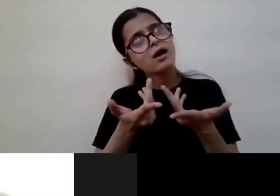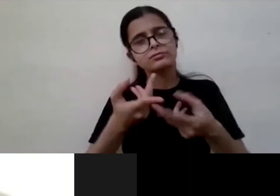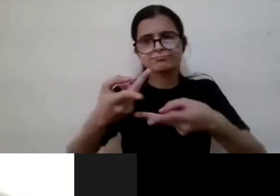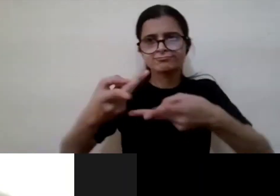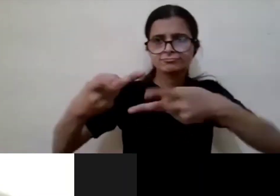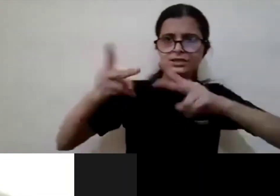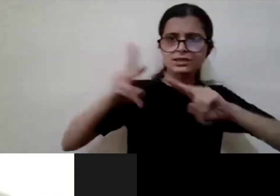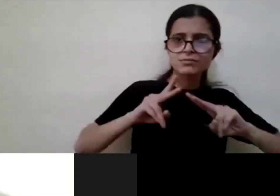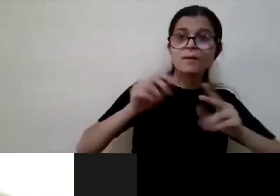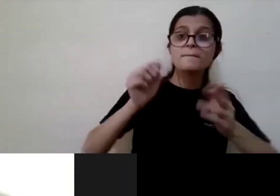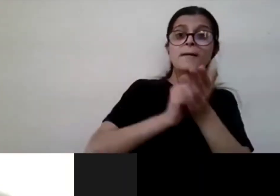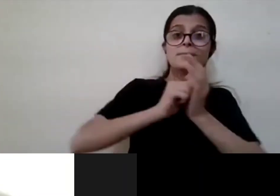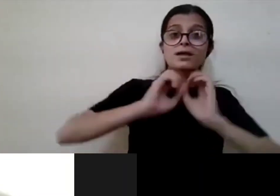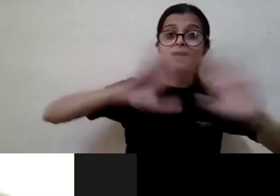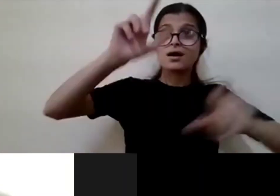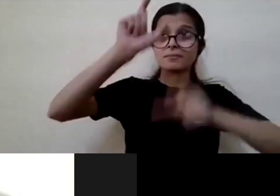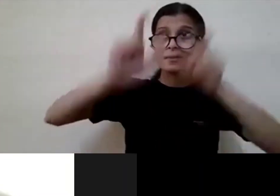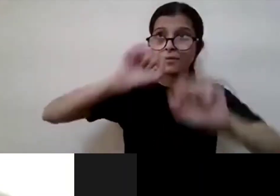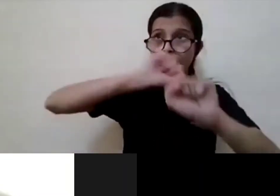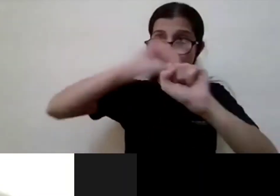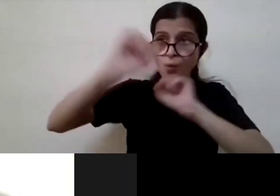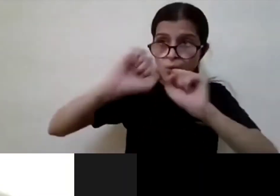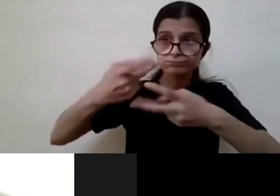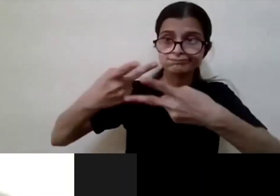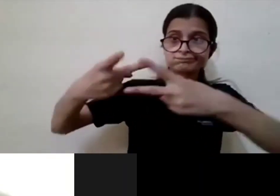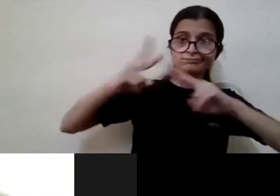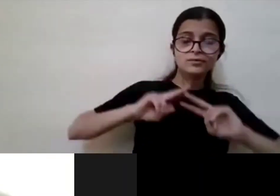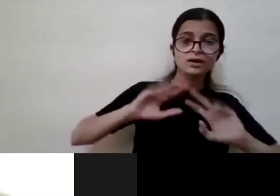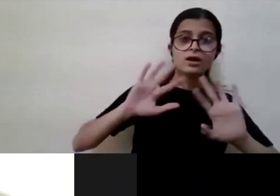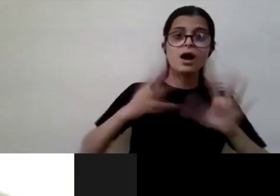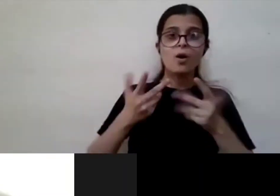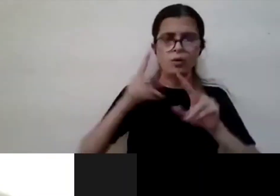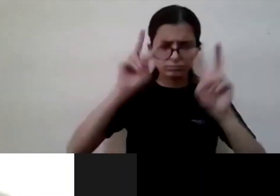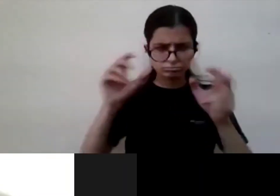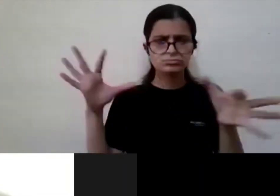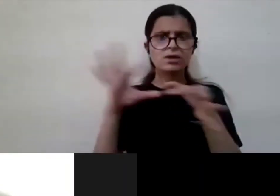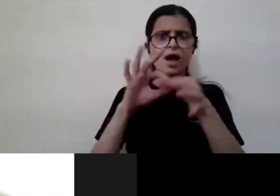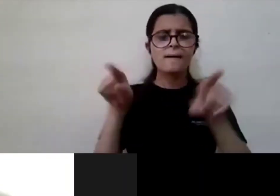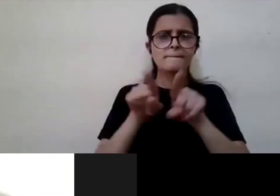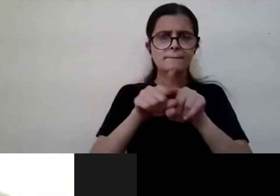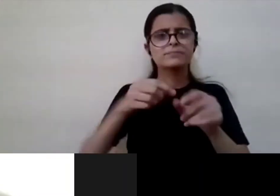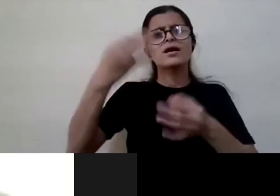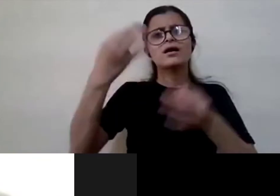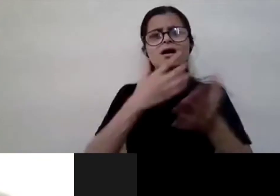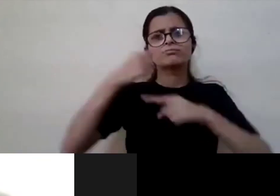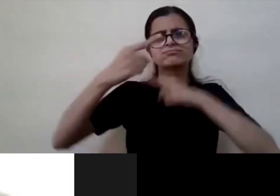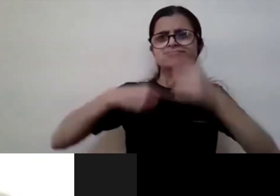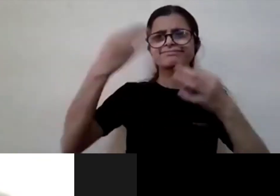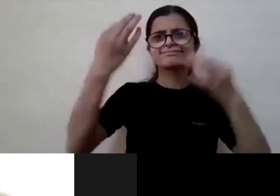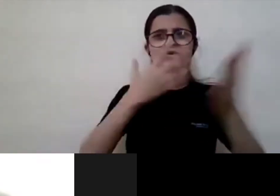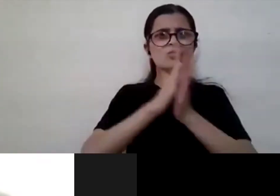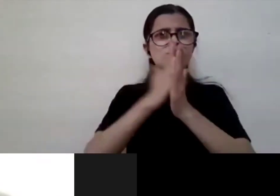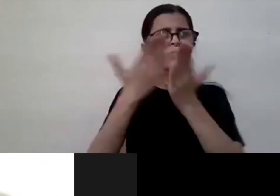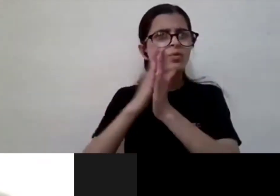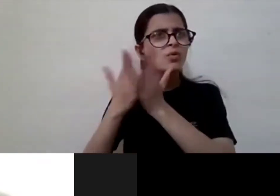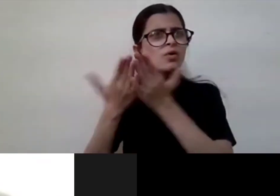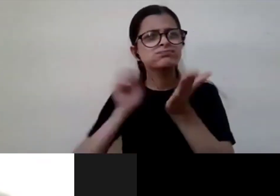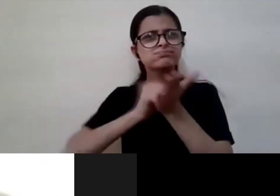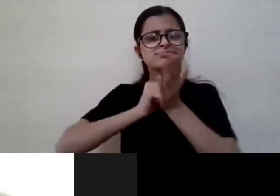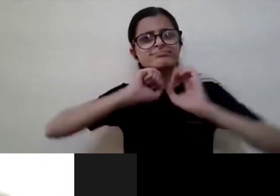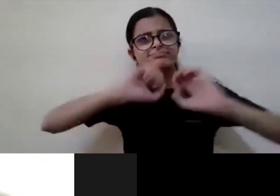getting from the publishers uh regarding this because the new books each and every day new new new are coming out so uh